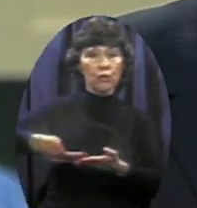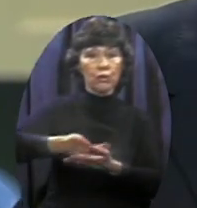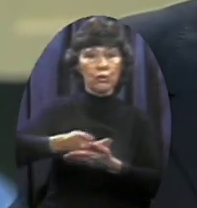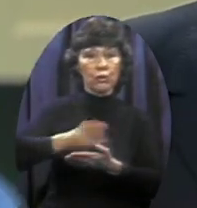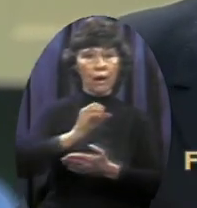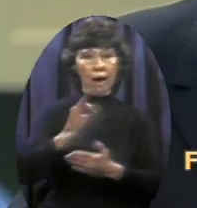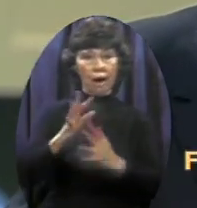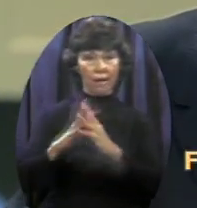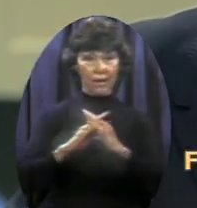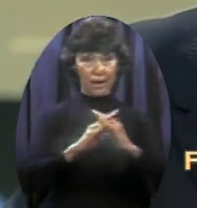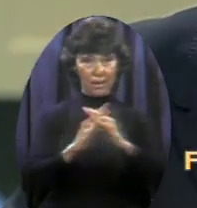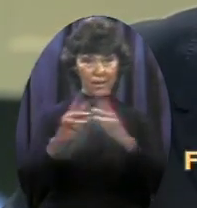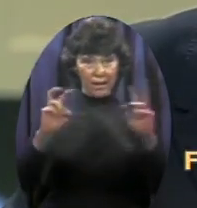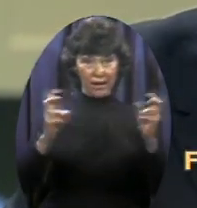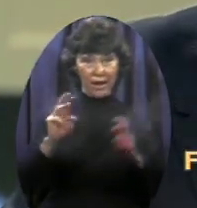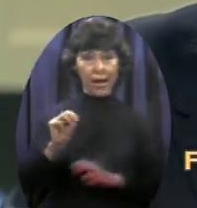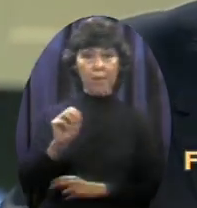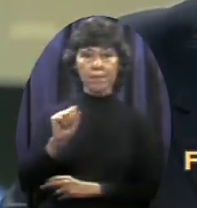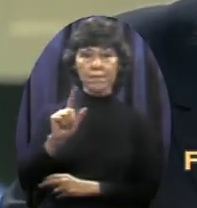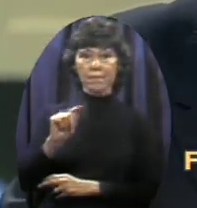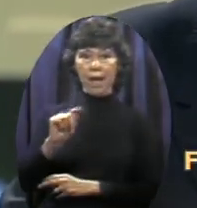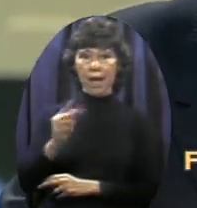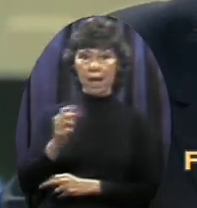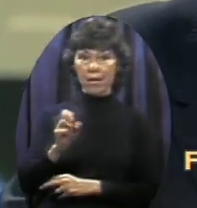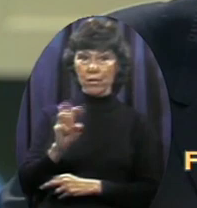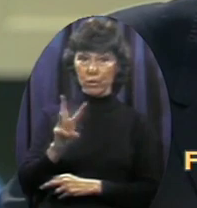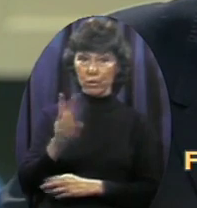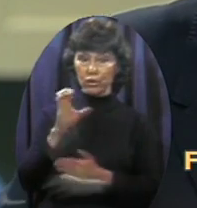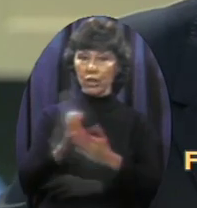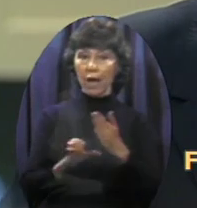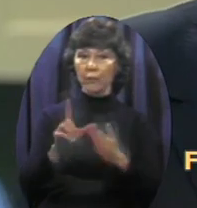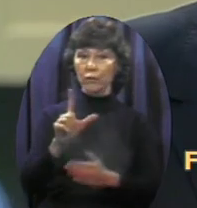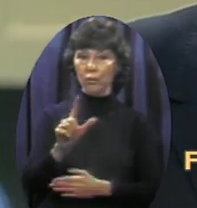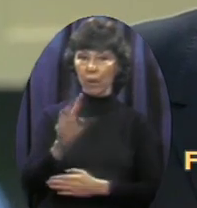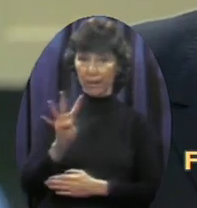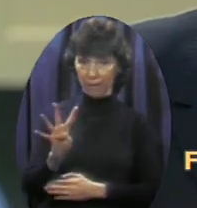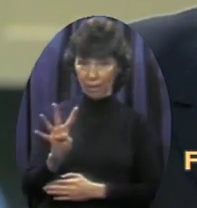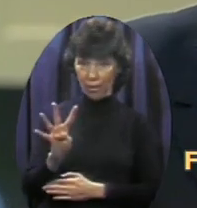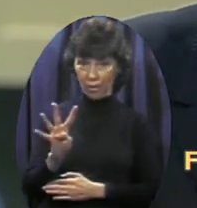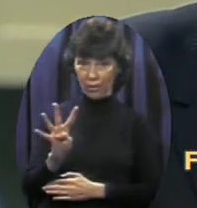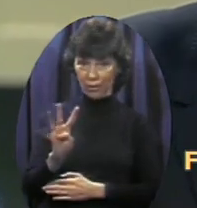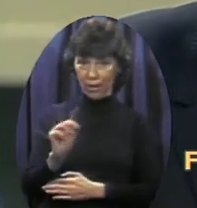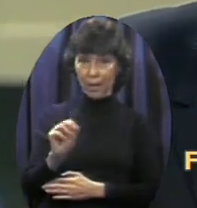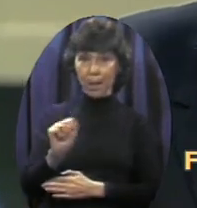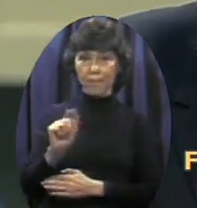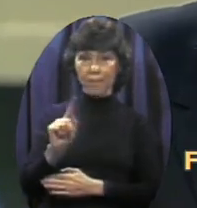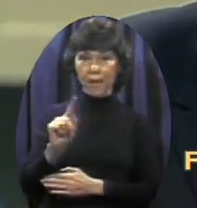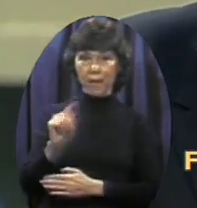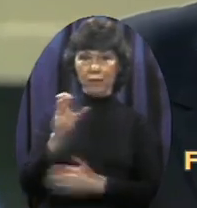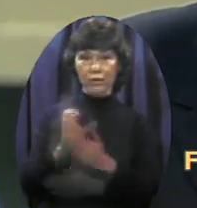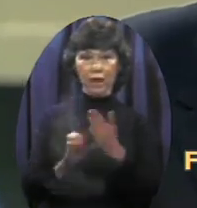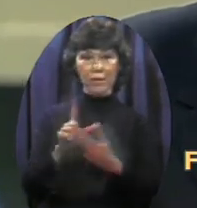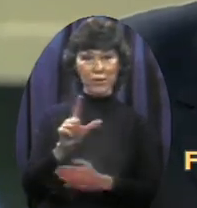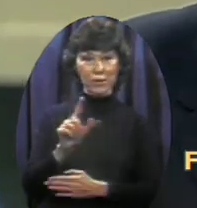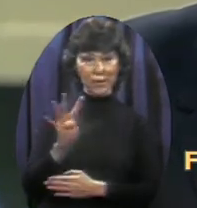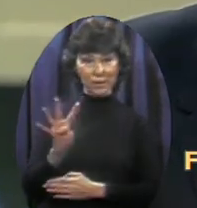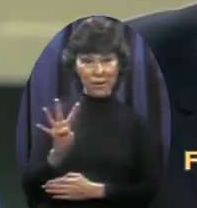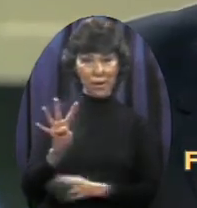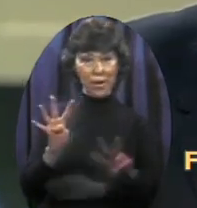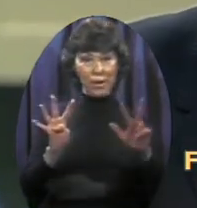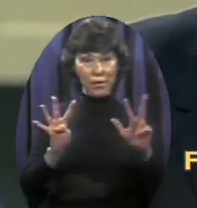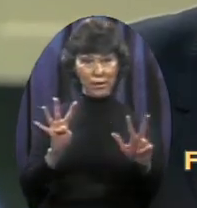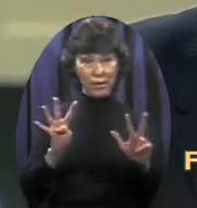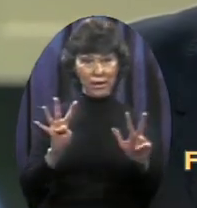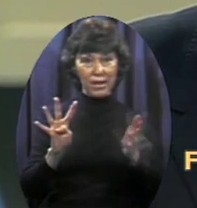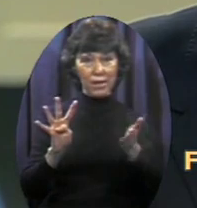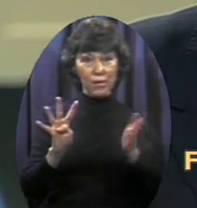Matthew's Gospel Chapter 24 Is my text Verses 3 through